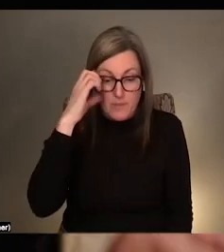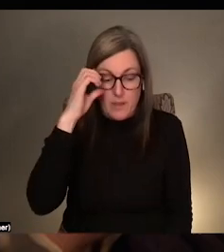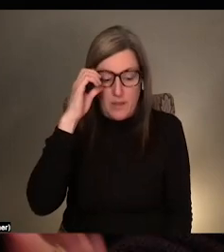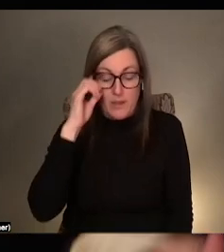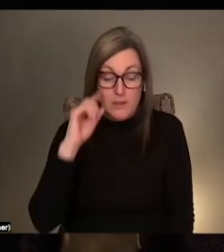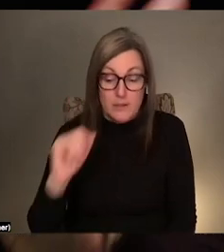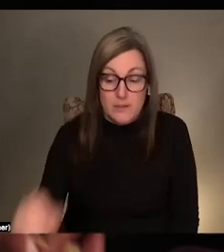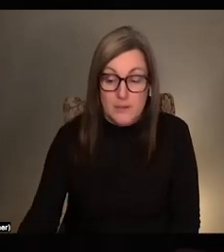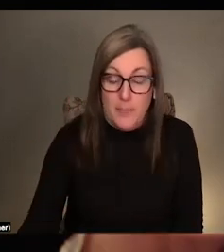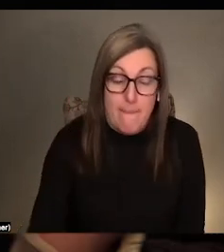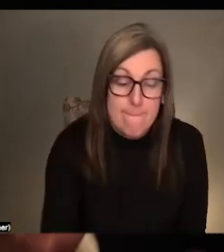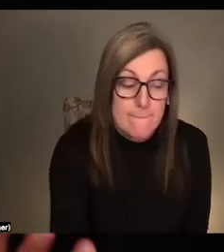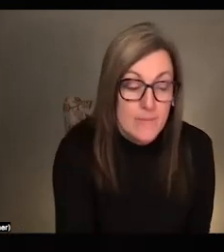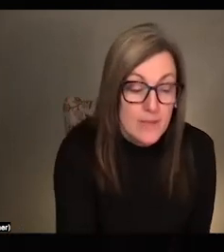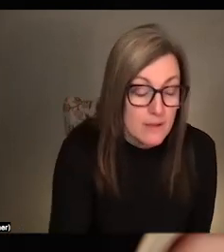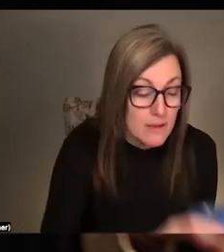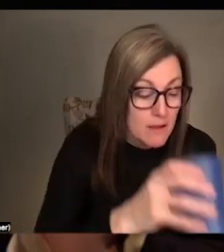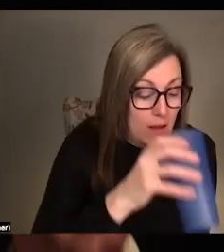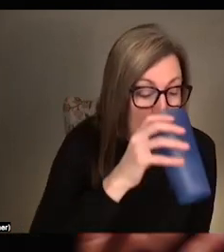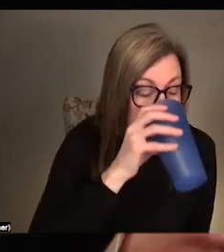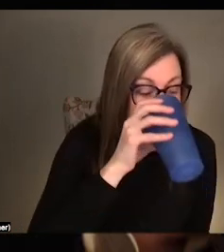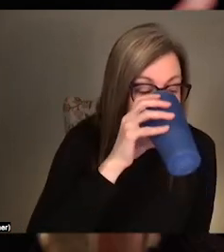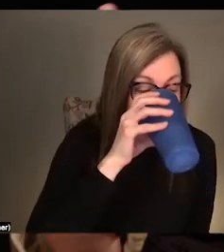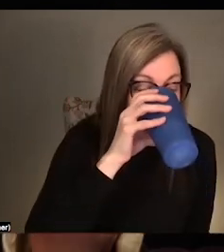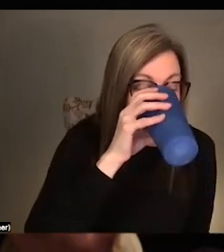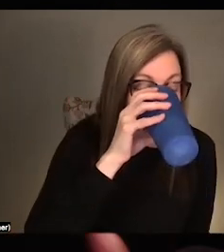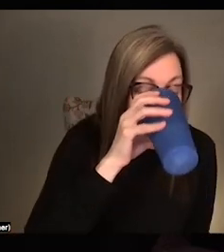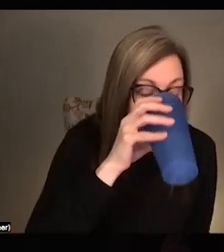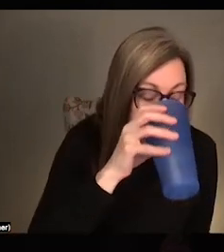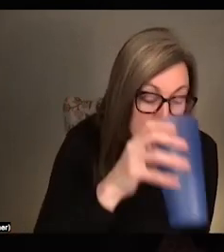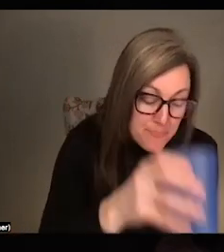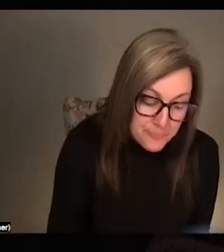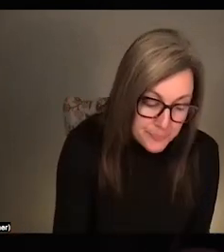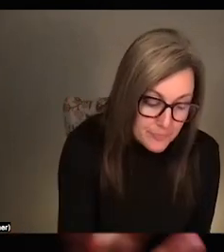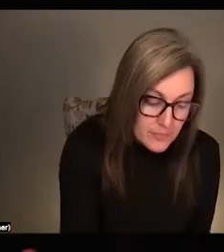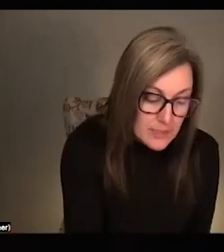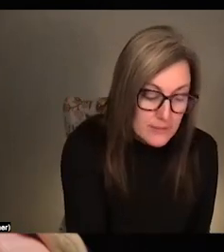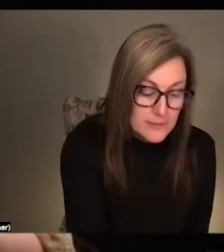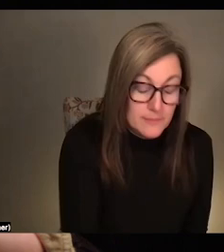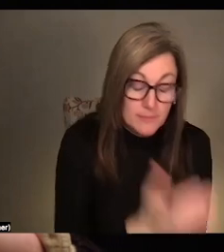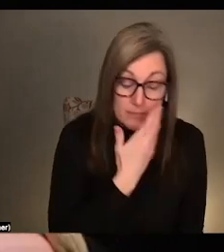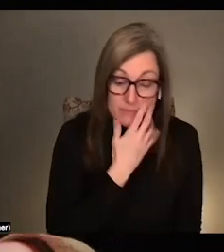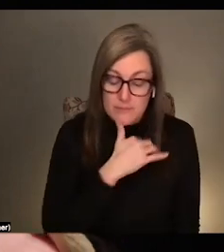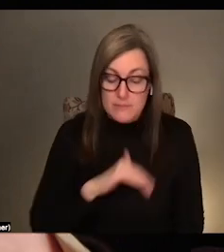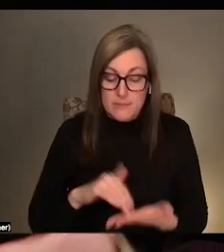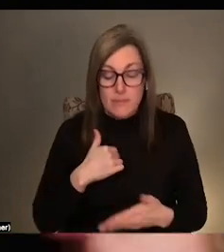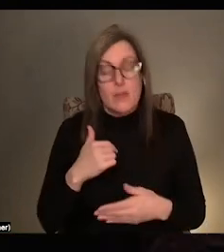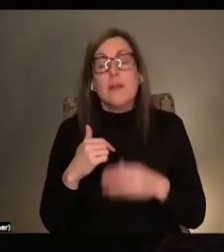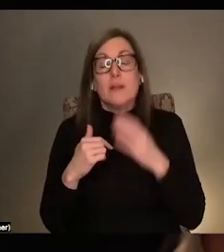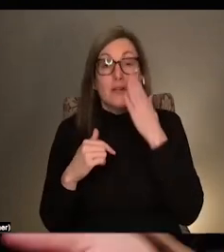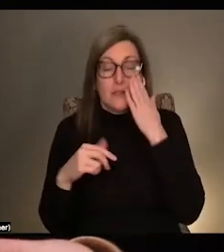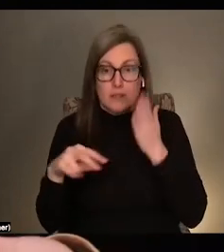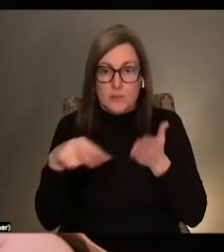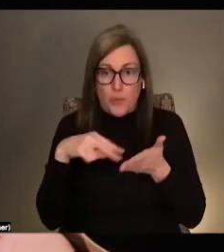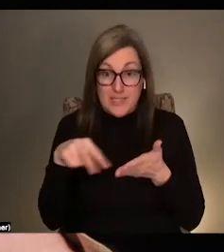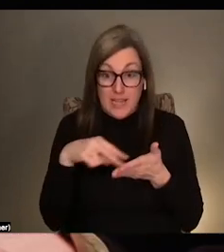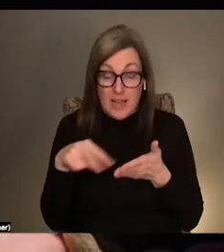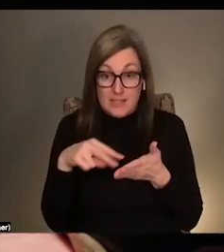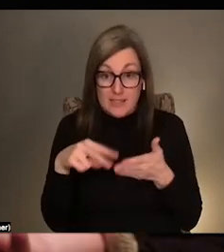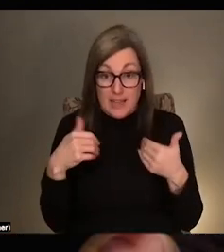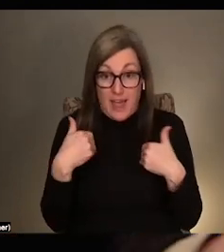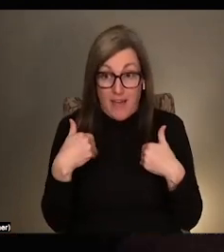idea about all these like dance film collaborations and and was basically like, oh, let's make dance on camera